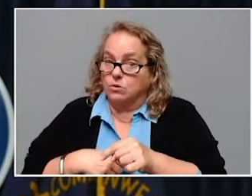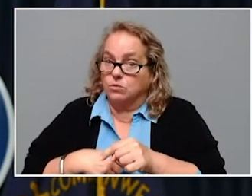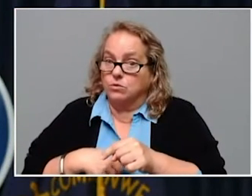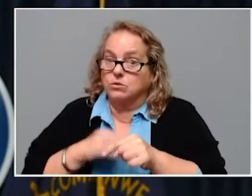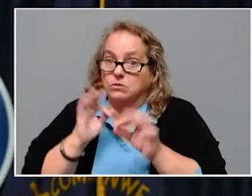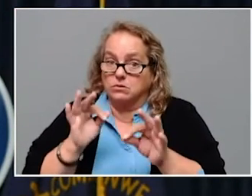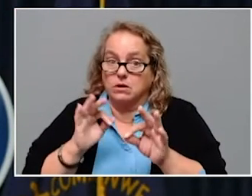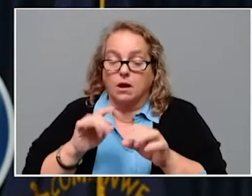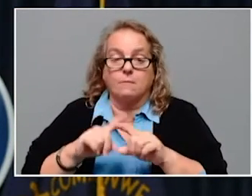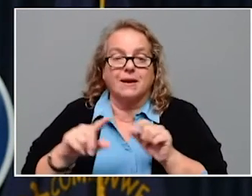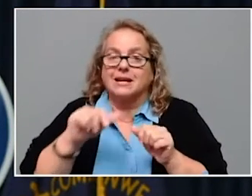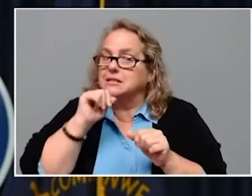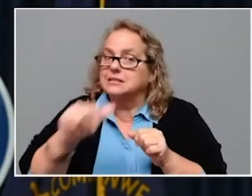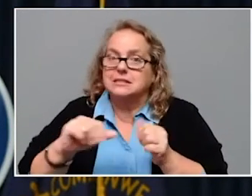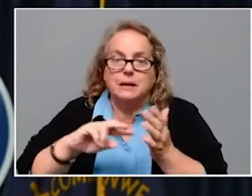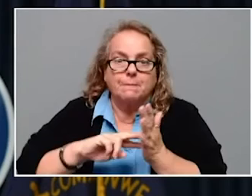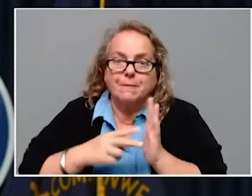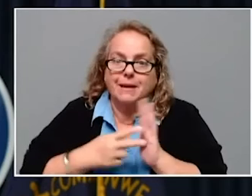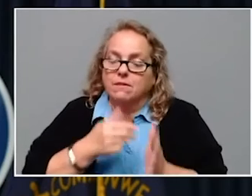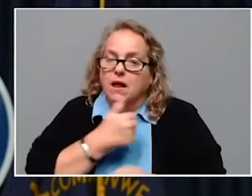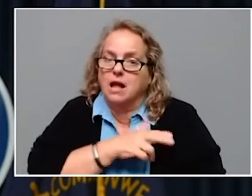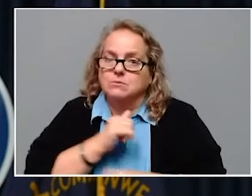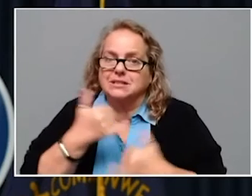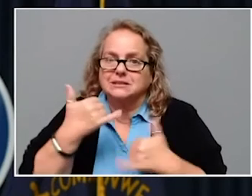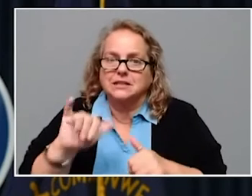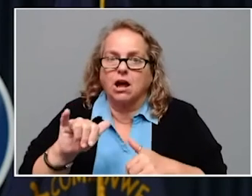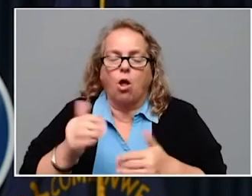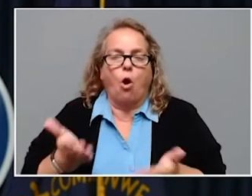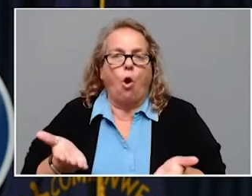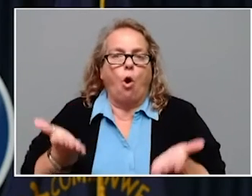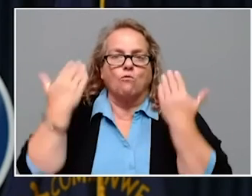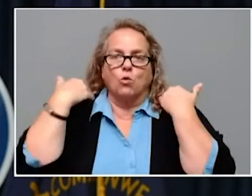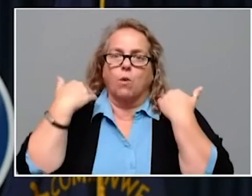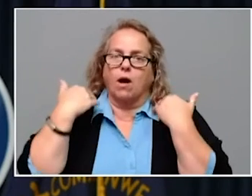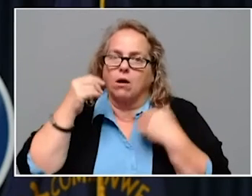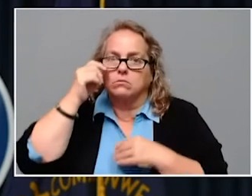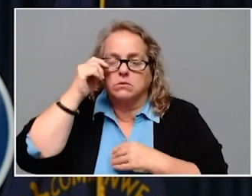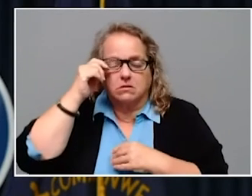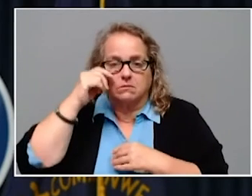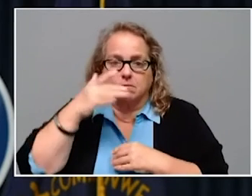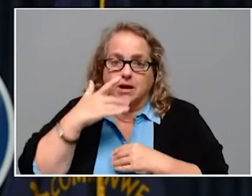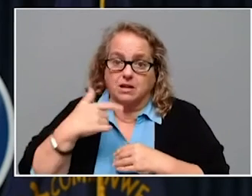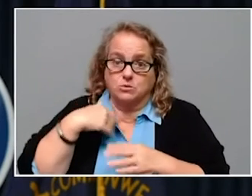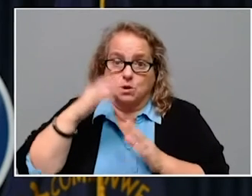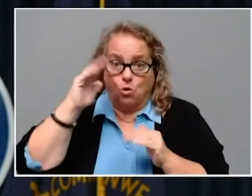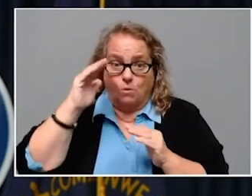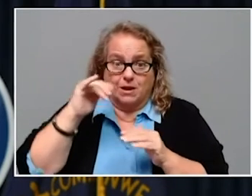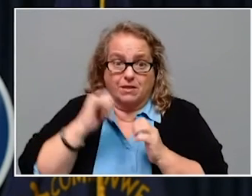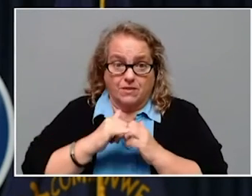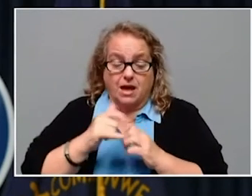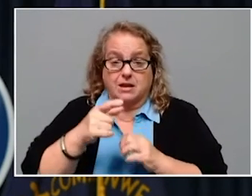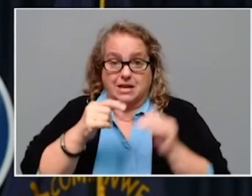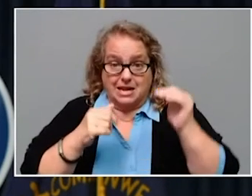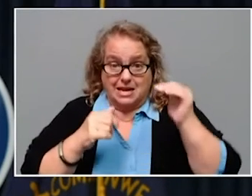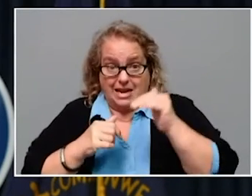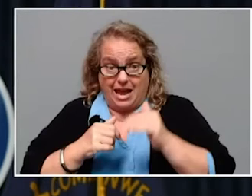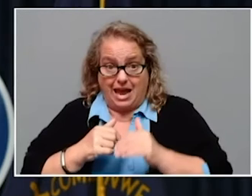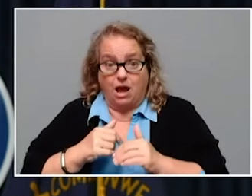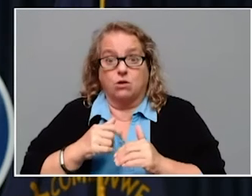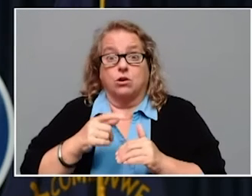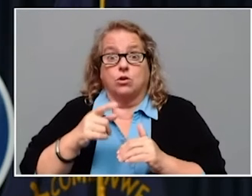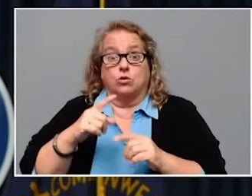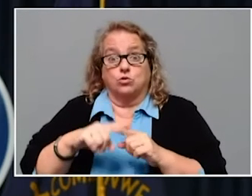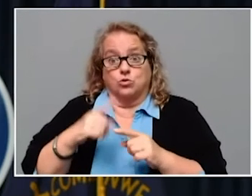overwhelmed. The relief that we hope will come from this downward movement has not hit our hospitals yet,